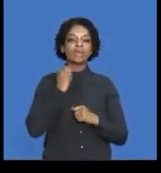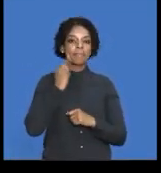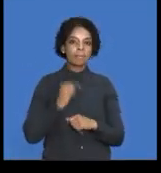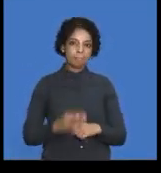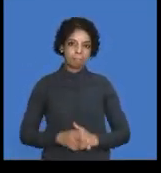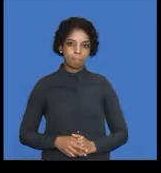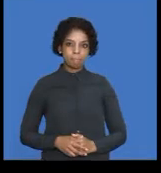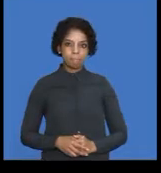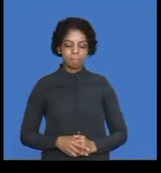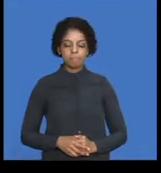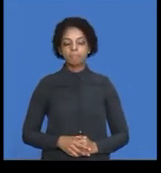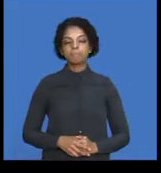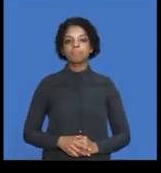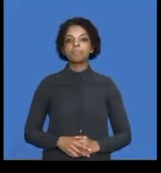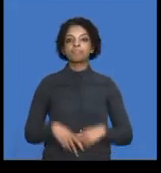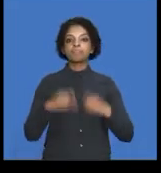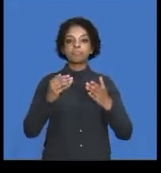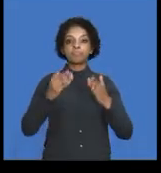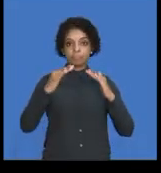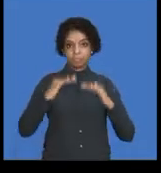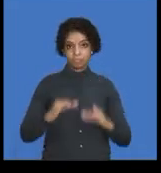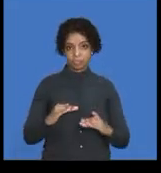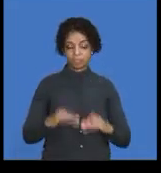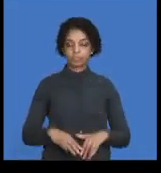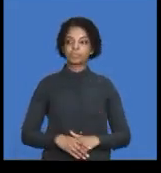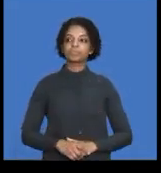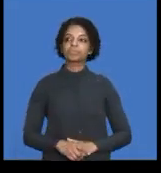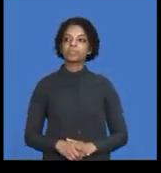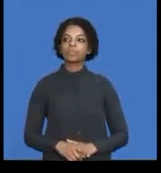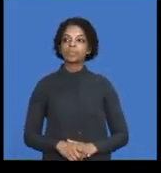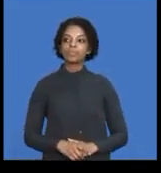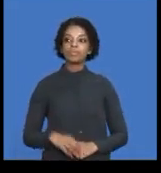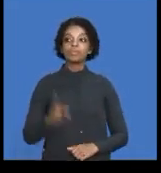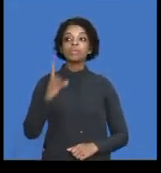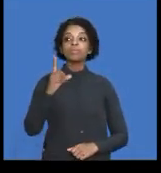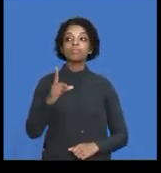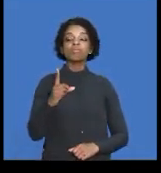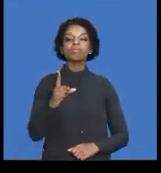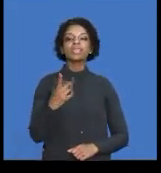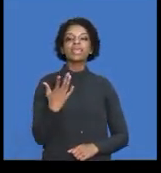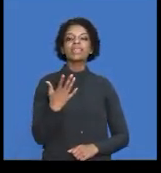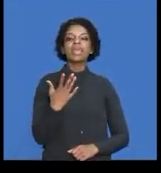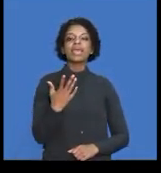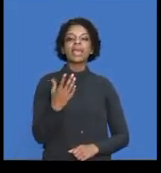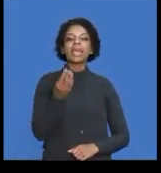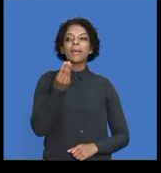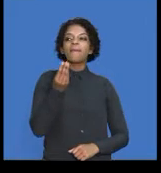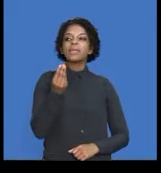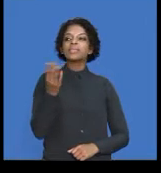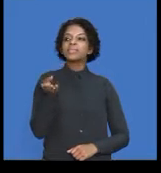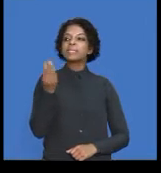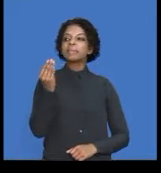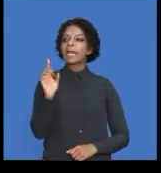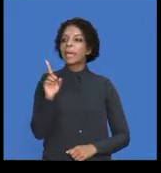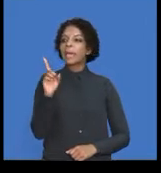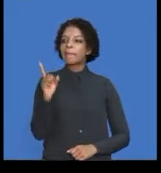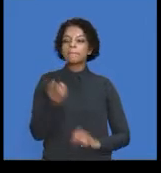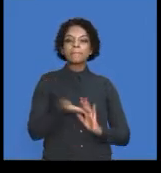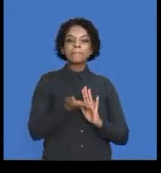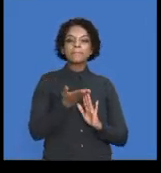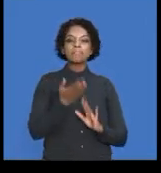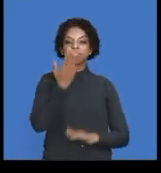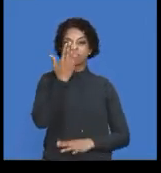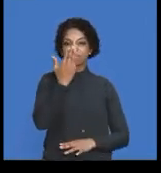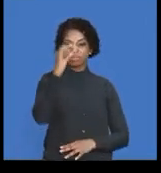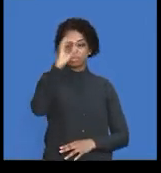Right. Next one. You are given, they're telling you the rent income was increased by 9%